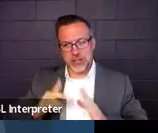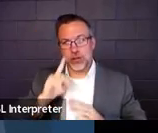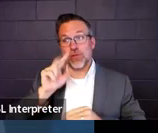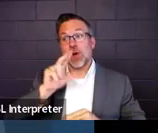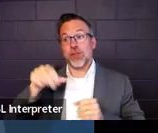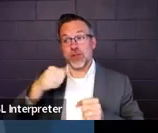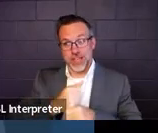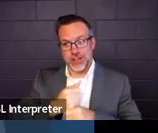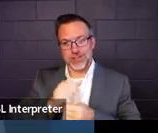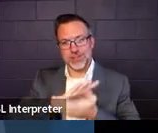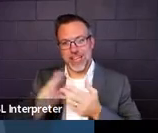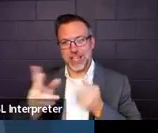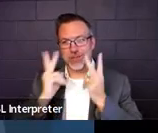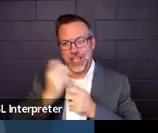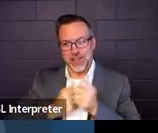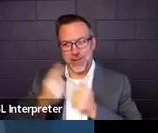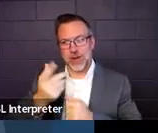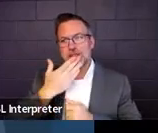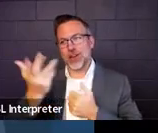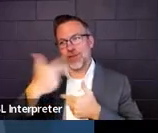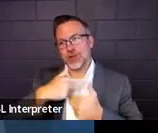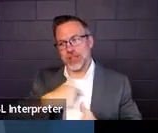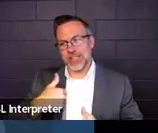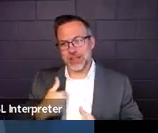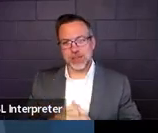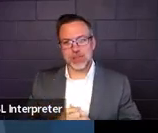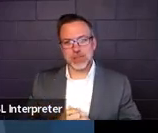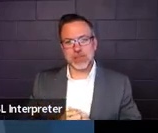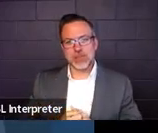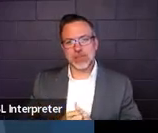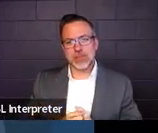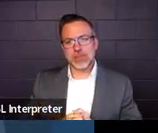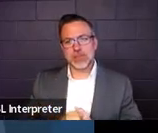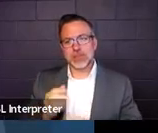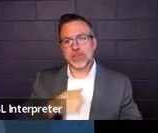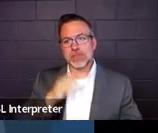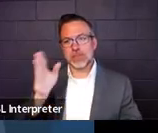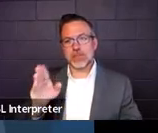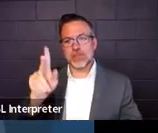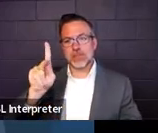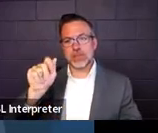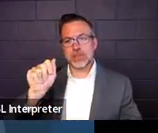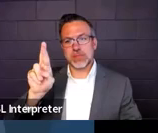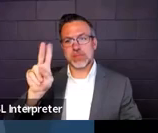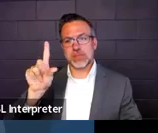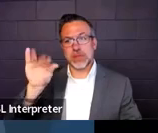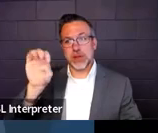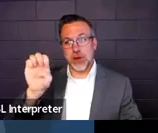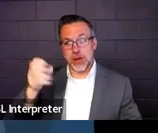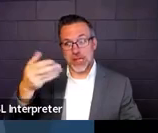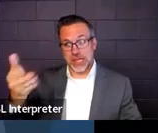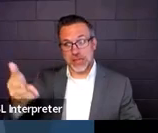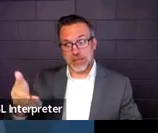So it's nice to see you all. Thanks for joining us. And we have Carly with us.